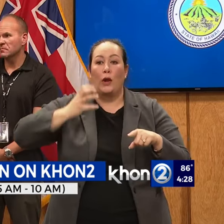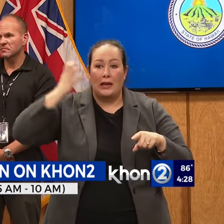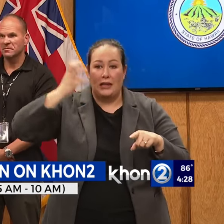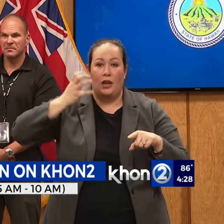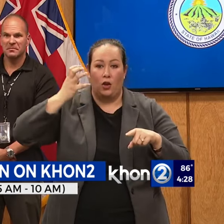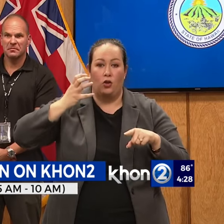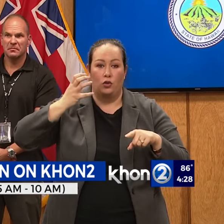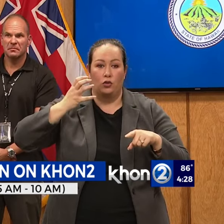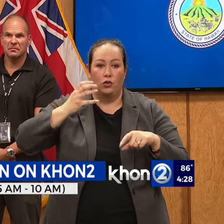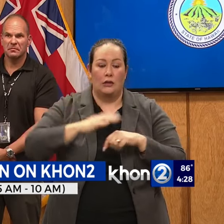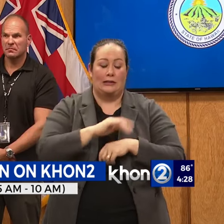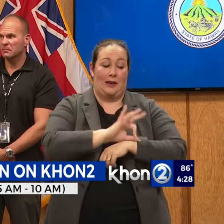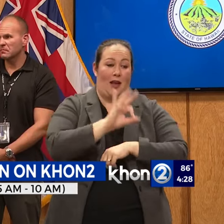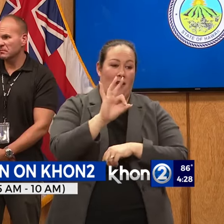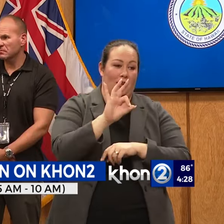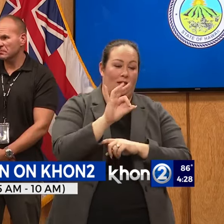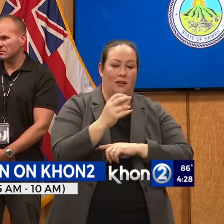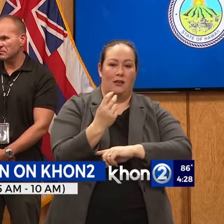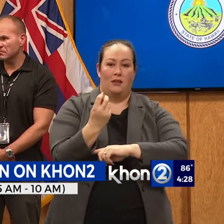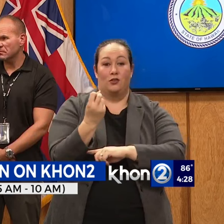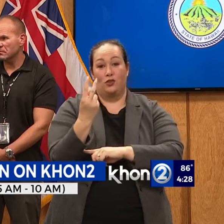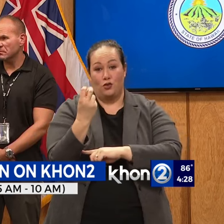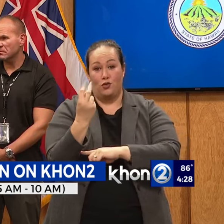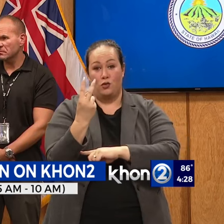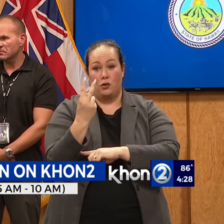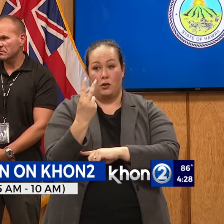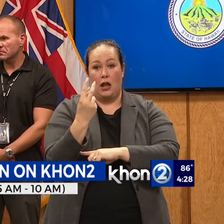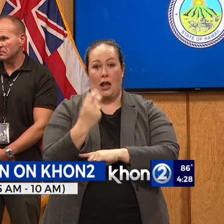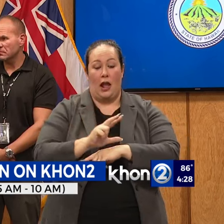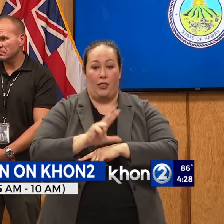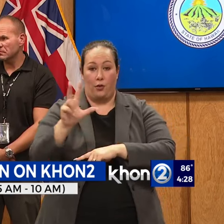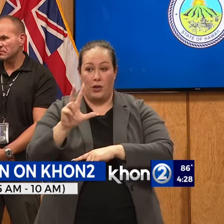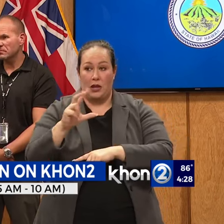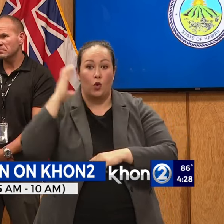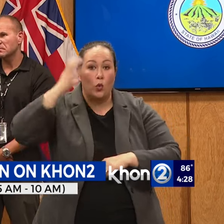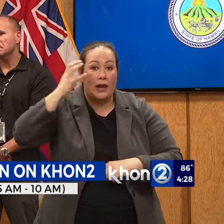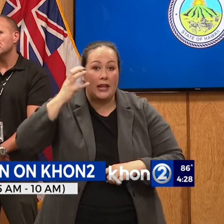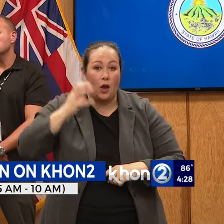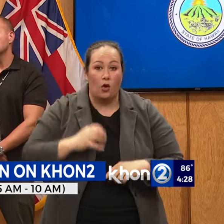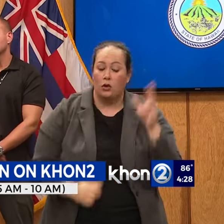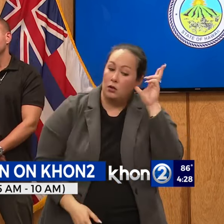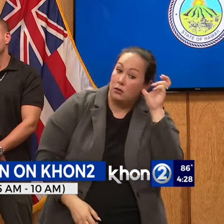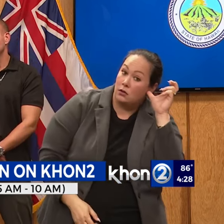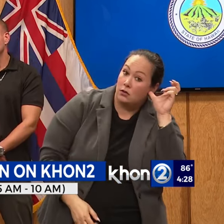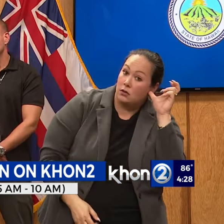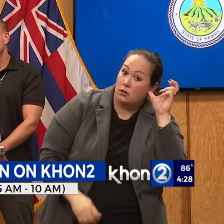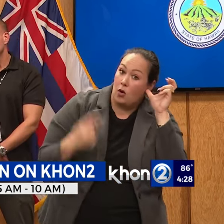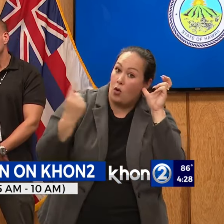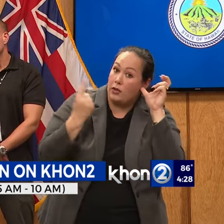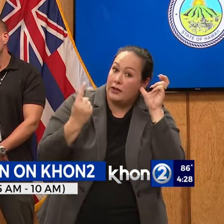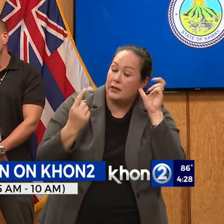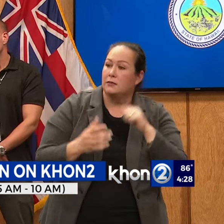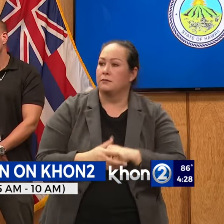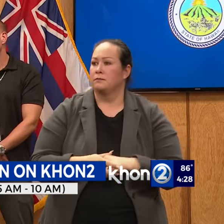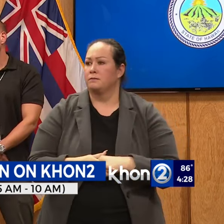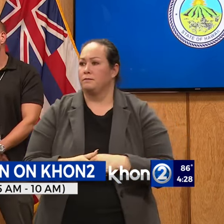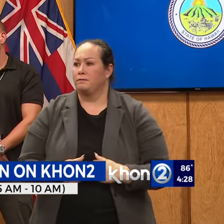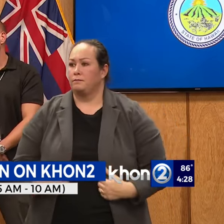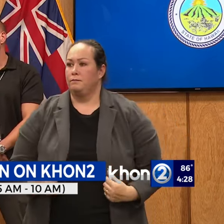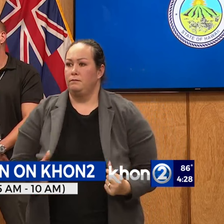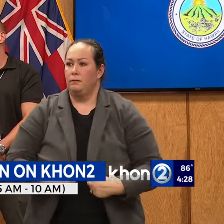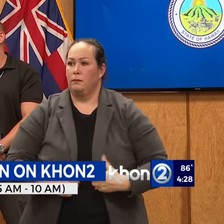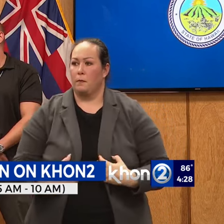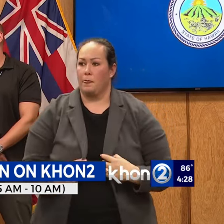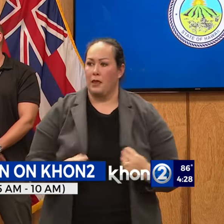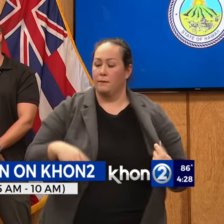at those times, 9 a.m., noon, and 3 p.m. Yeah, I missed the radio part. Is can't video? Just out of curiosity? Say it